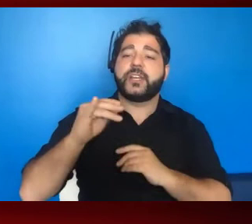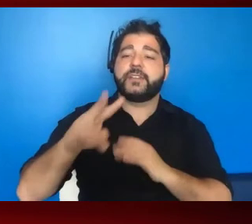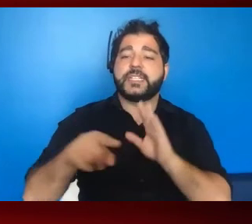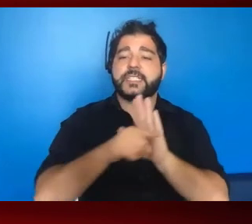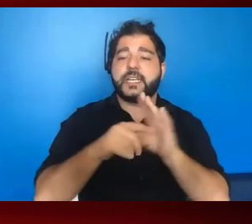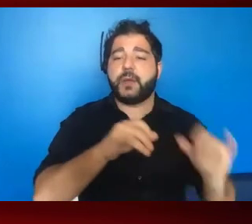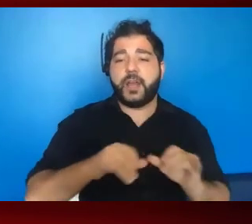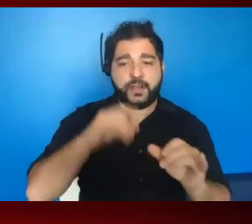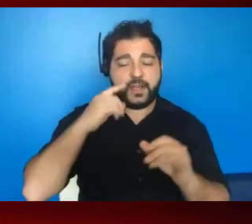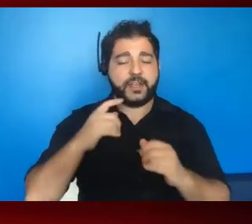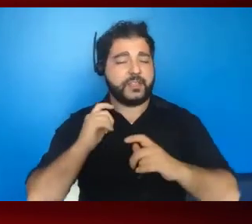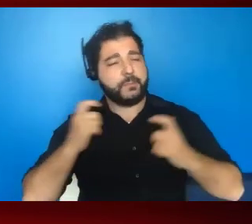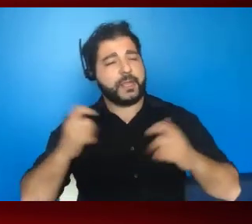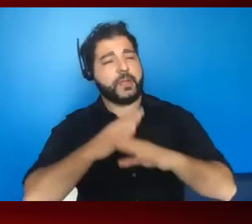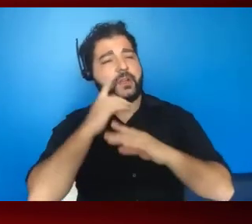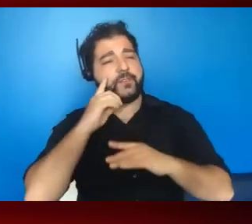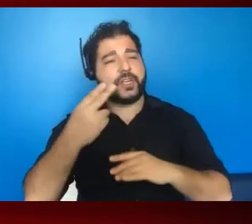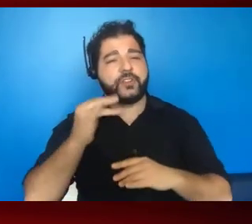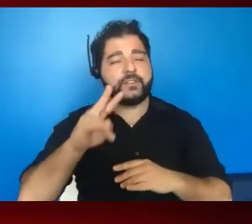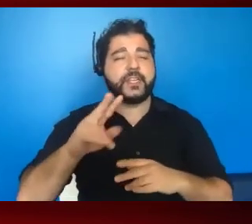HIV testing, treatment, and care.